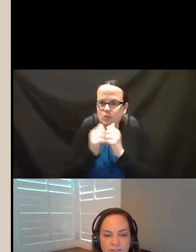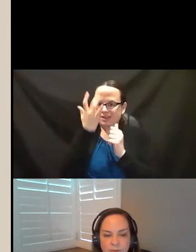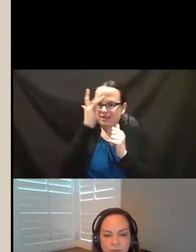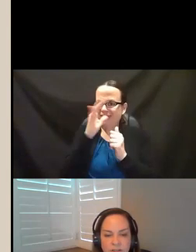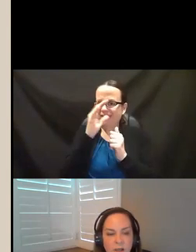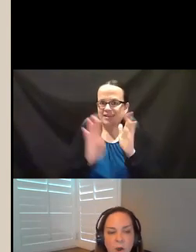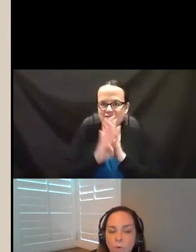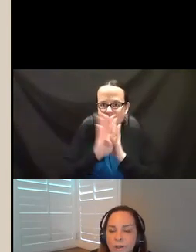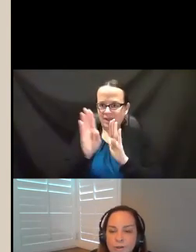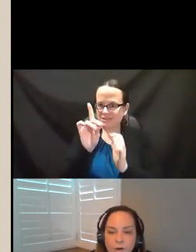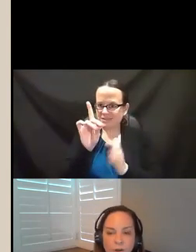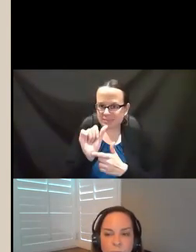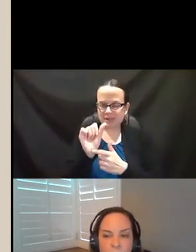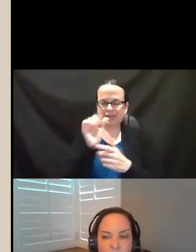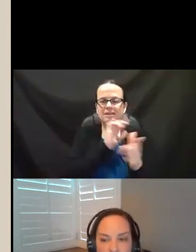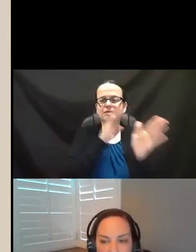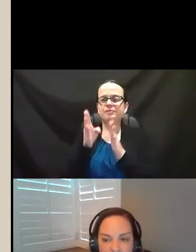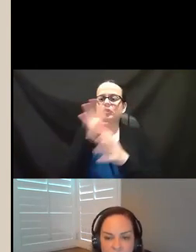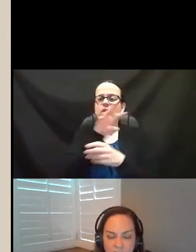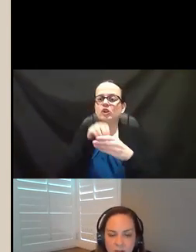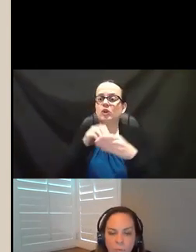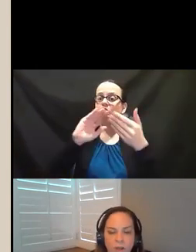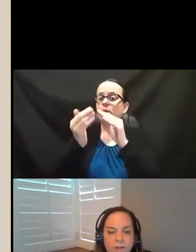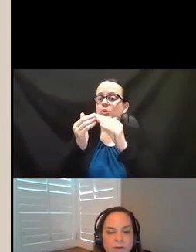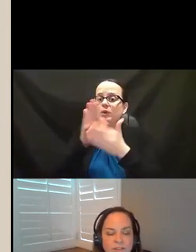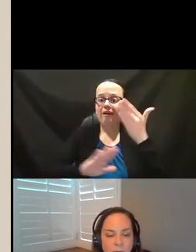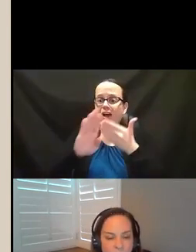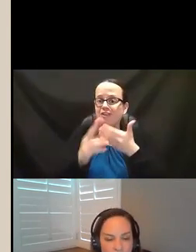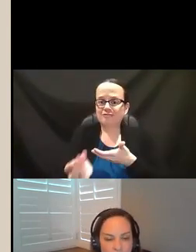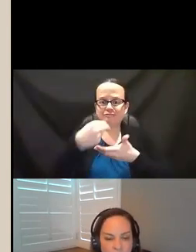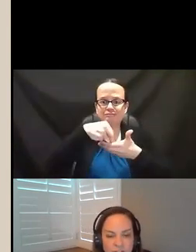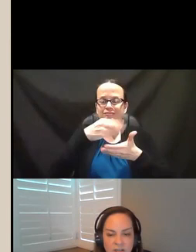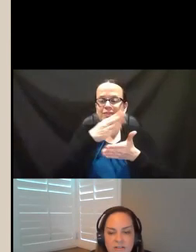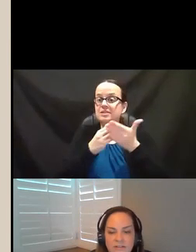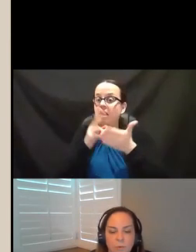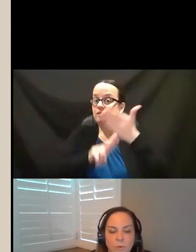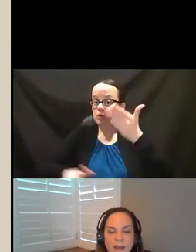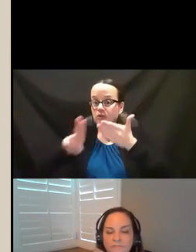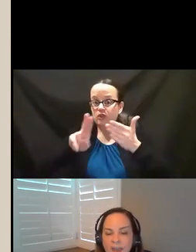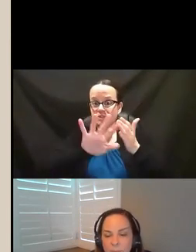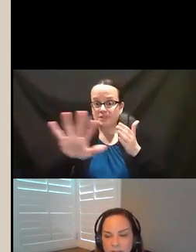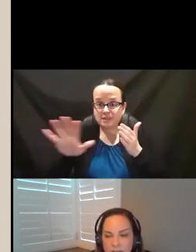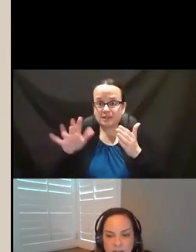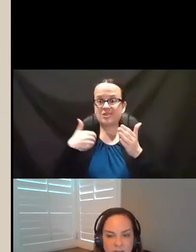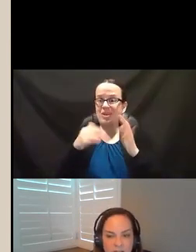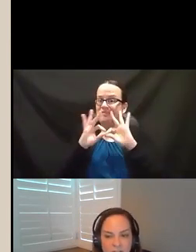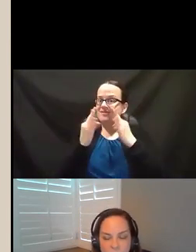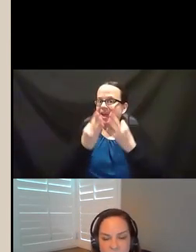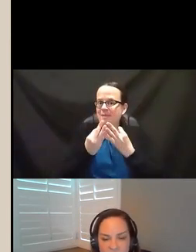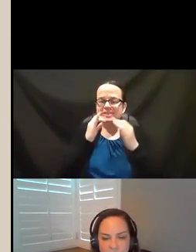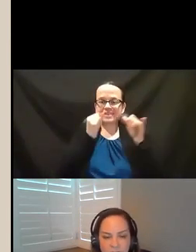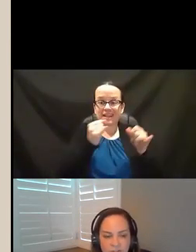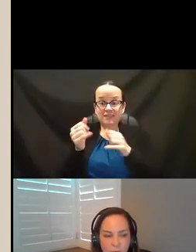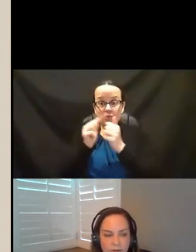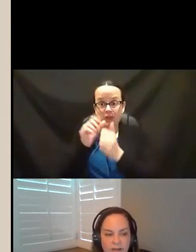developmental disabilities. We included our community colleges. We included some of our universities. We had families and individuals